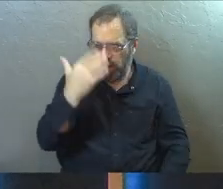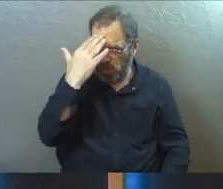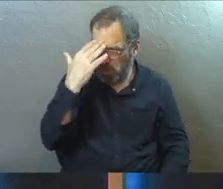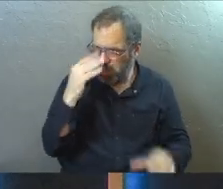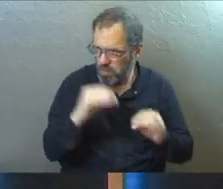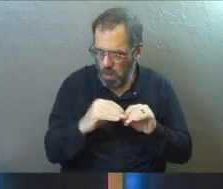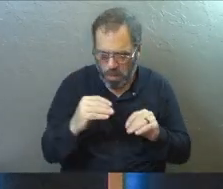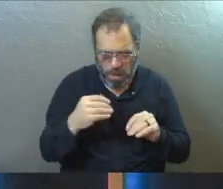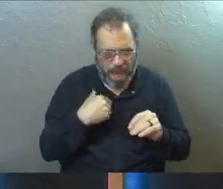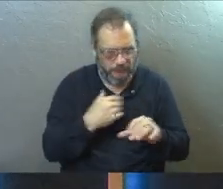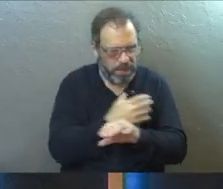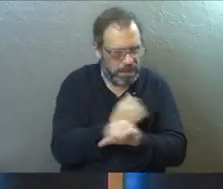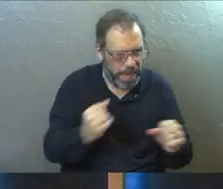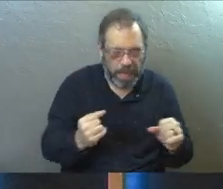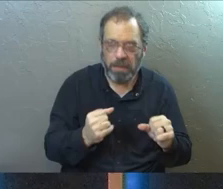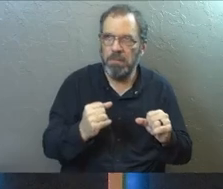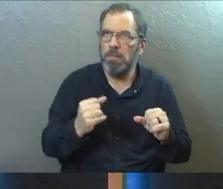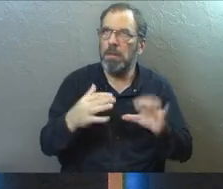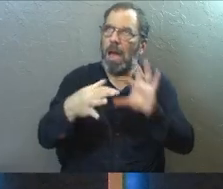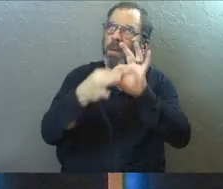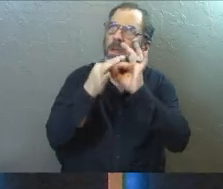more and more I'm a child of God.